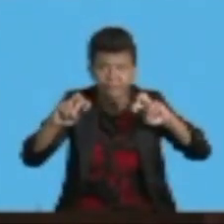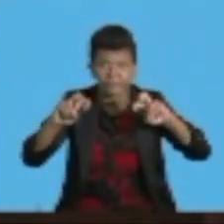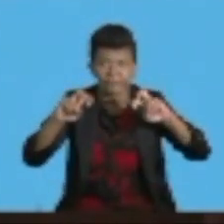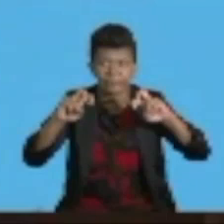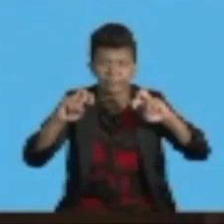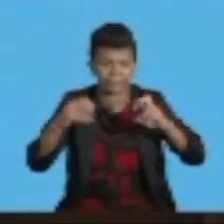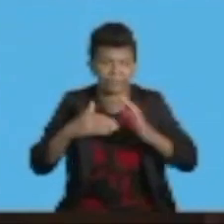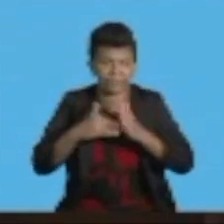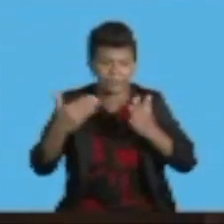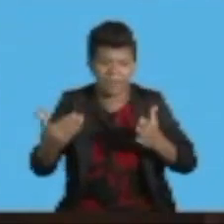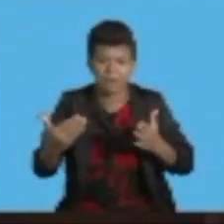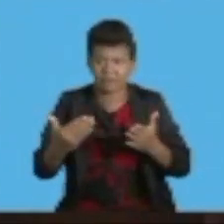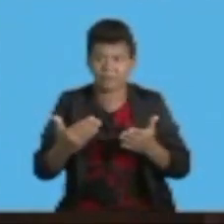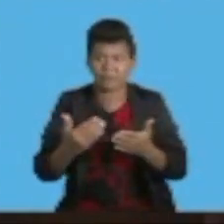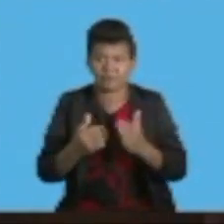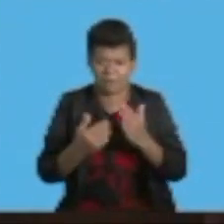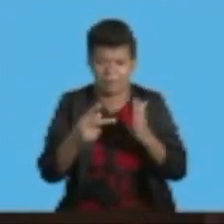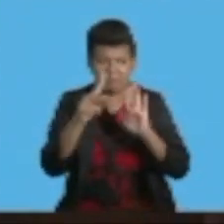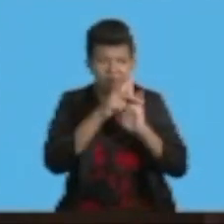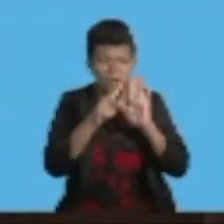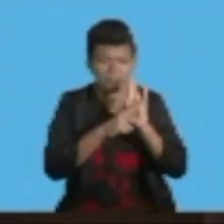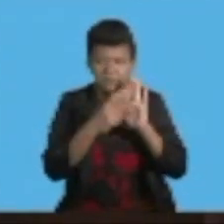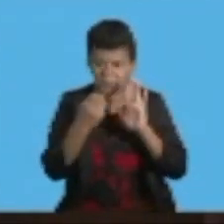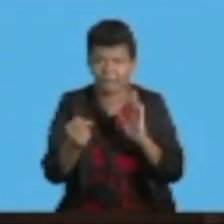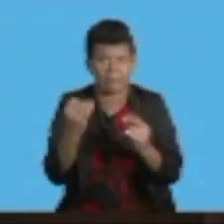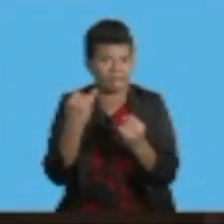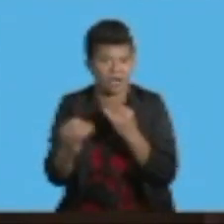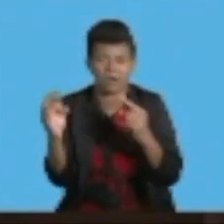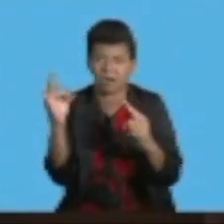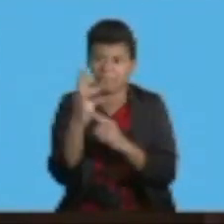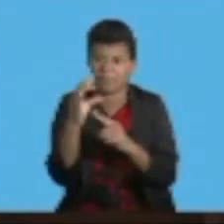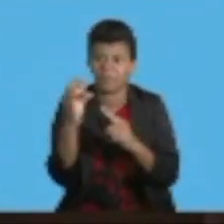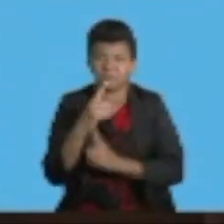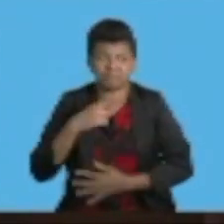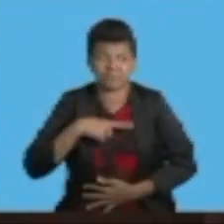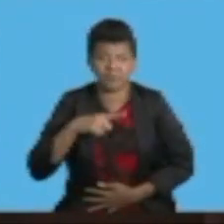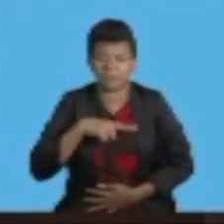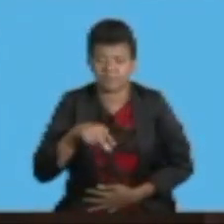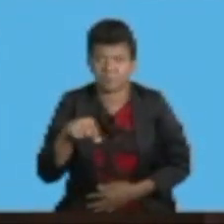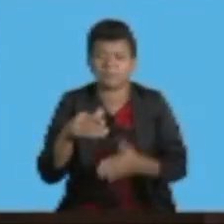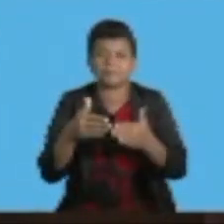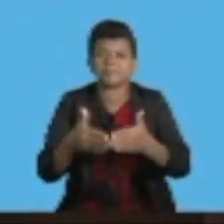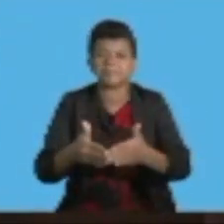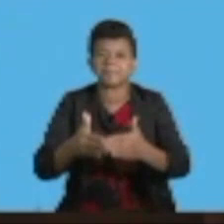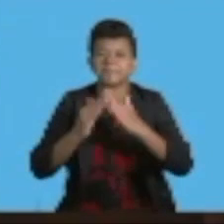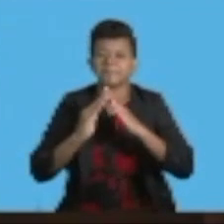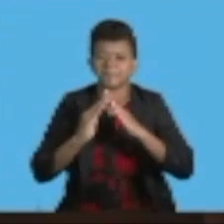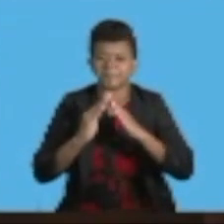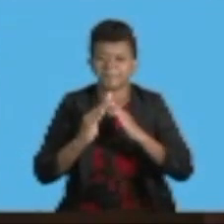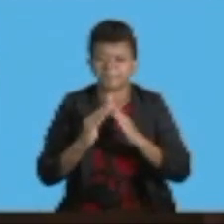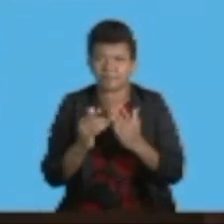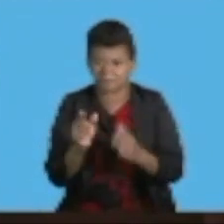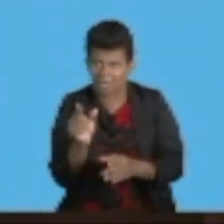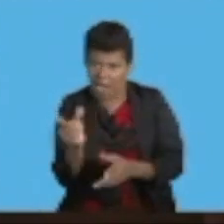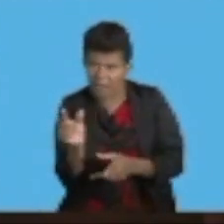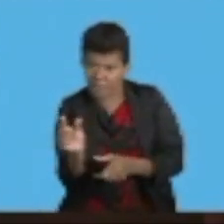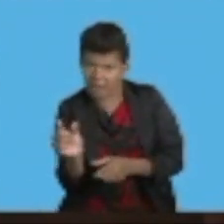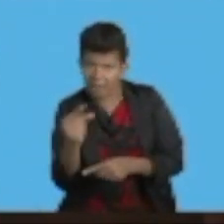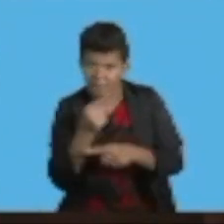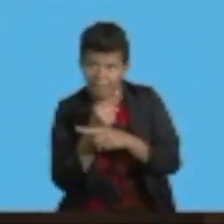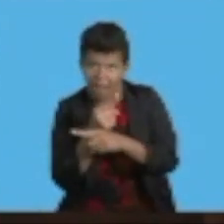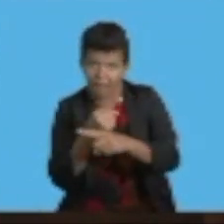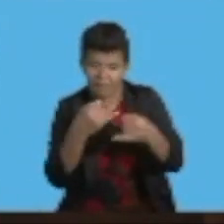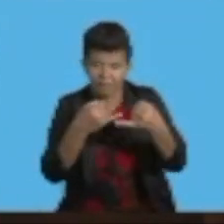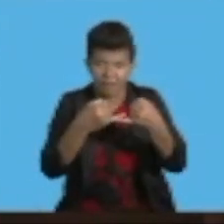Investment policy is very, very important because that will set the guideline of how we should